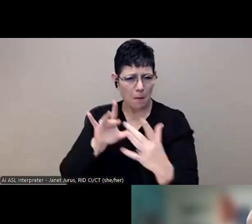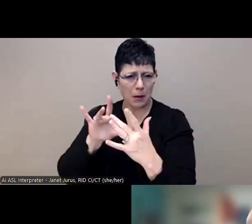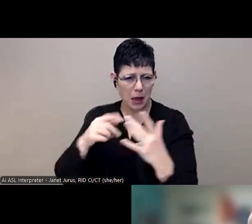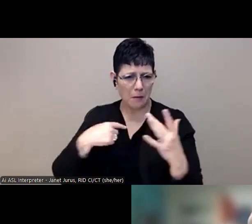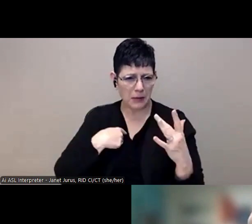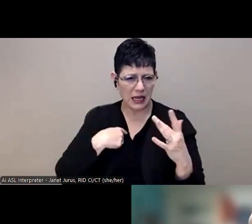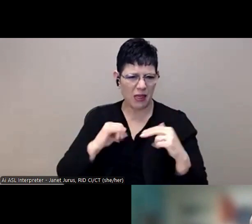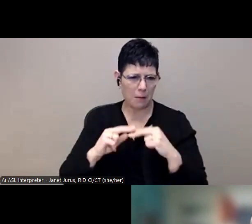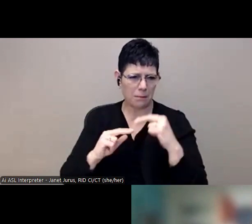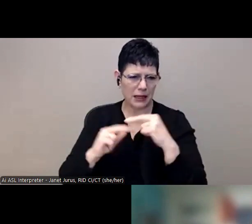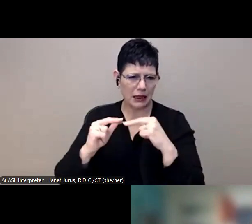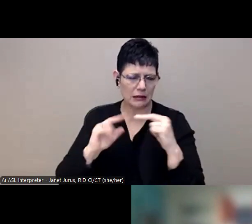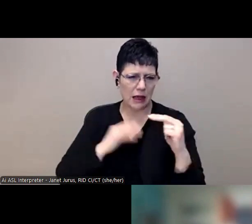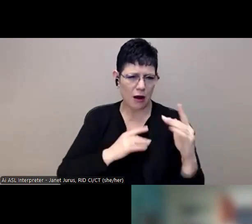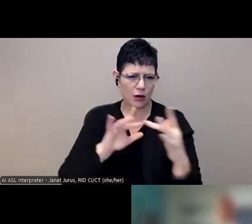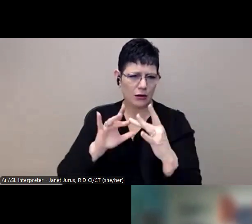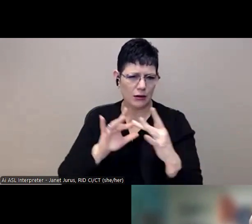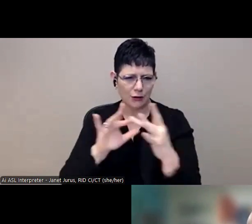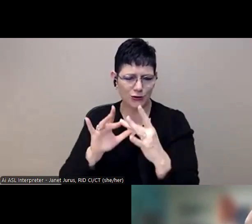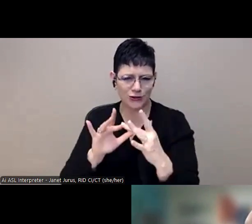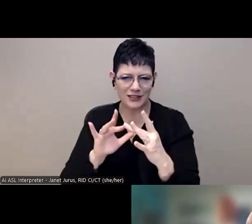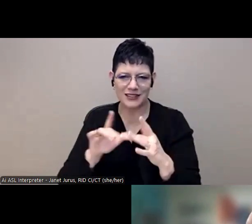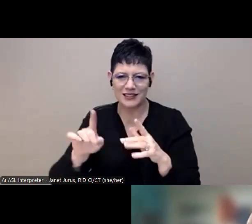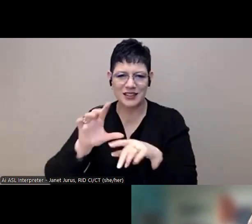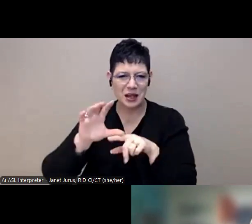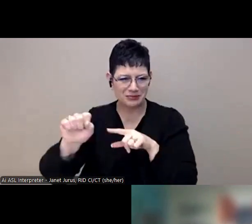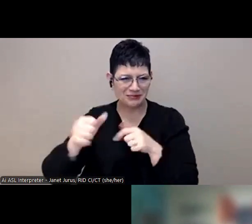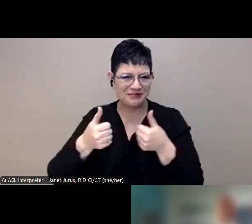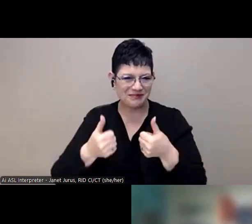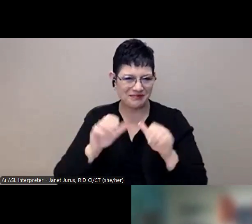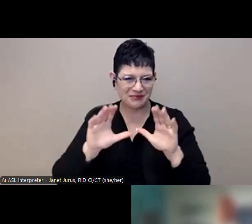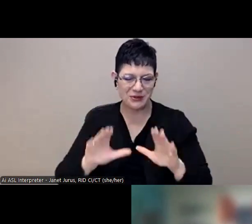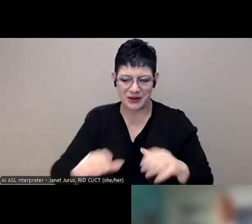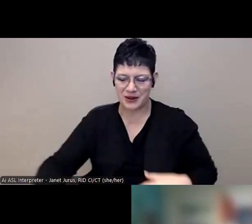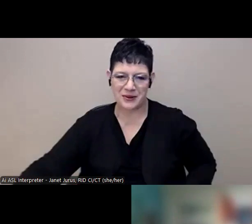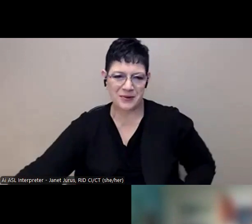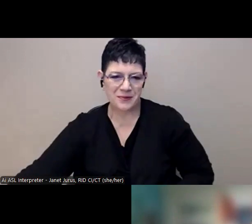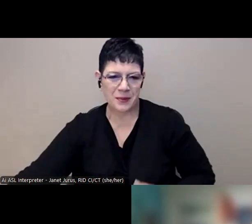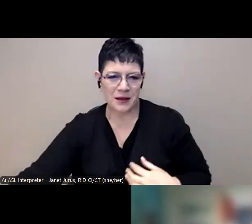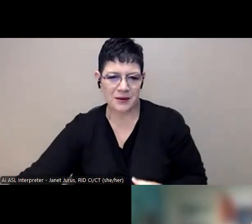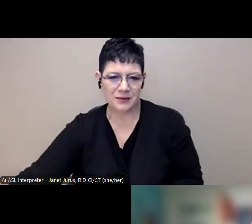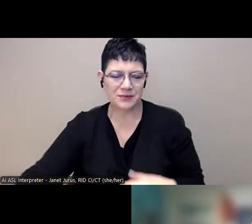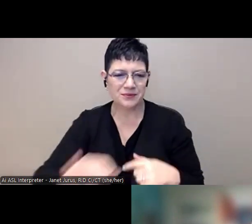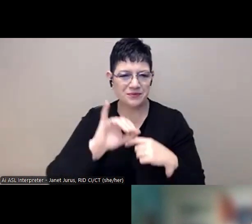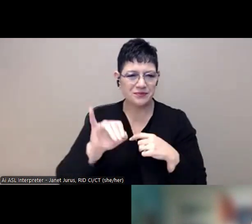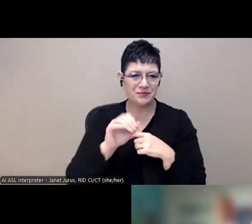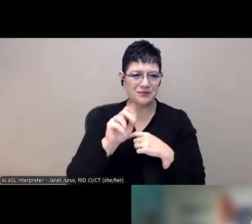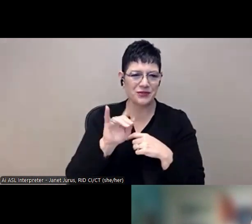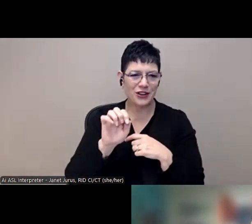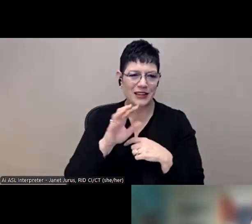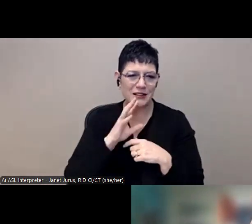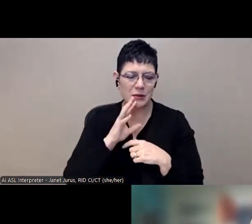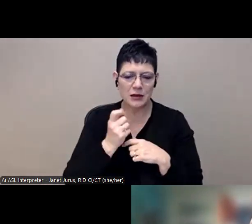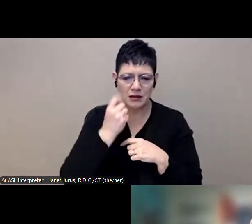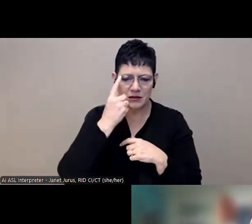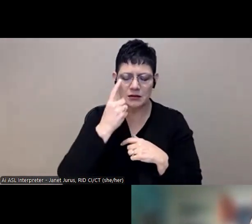to build that way. Yeah, absolutely. And I think so many families and teachers and schools